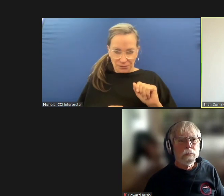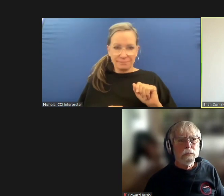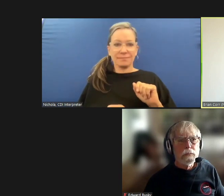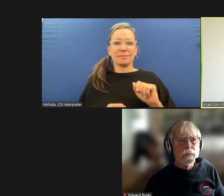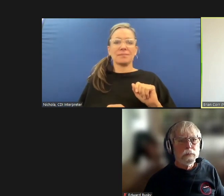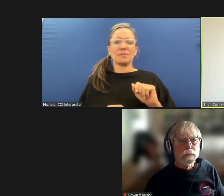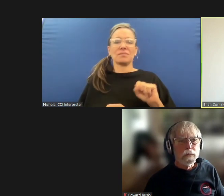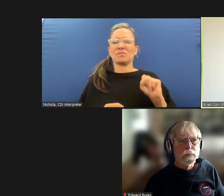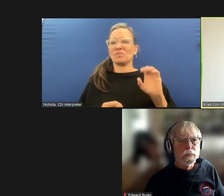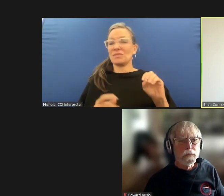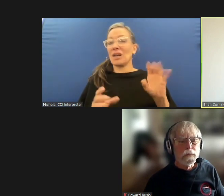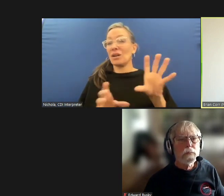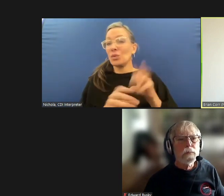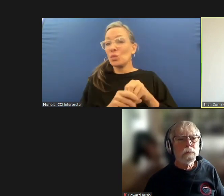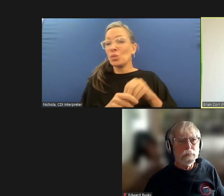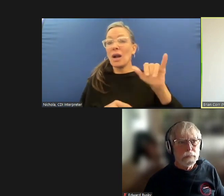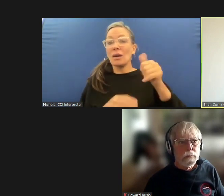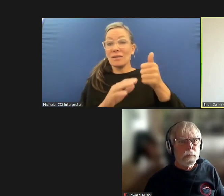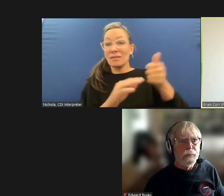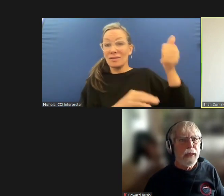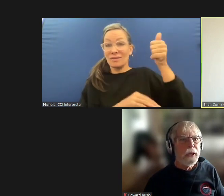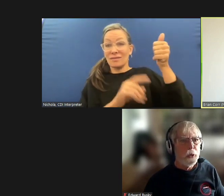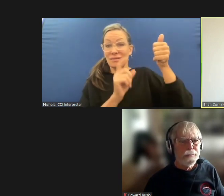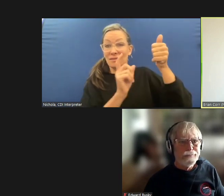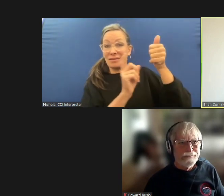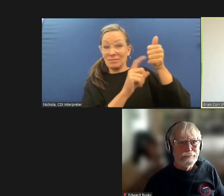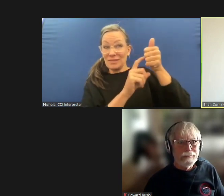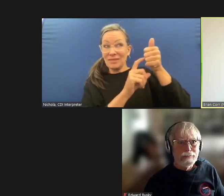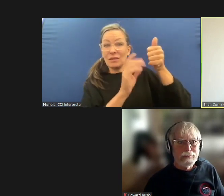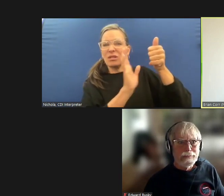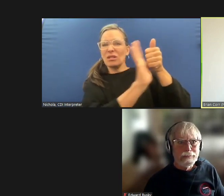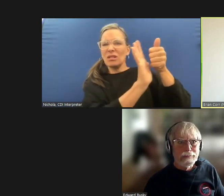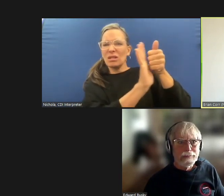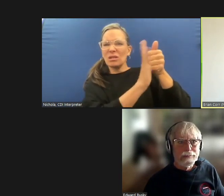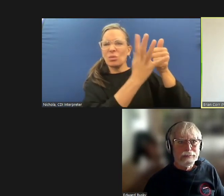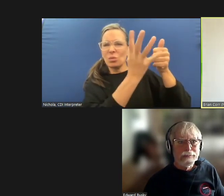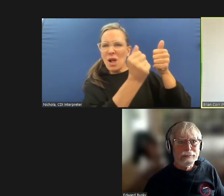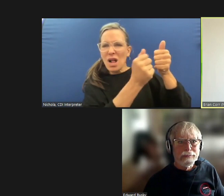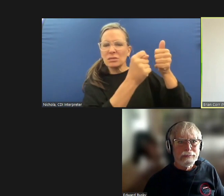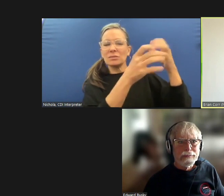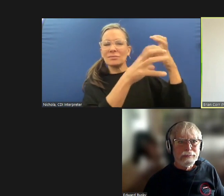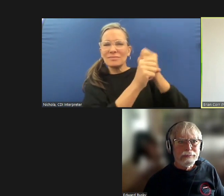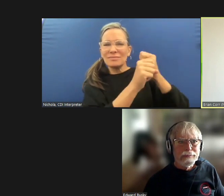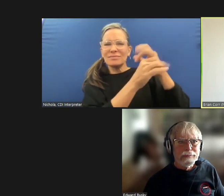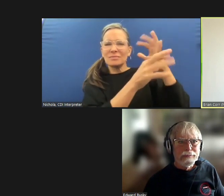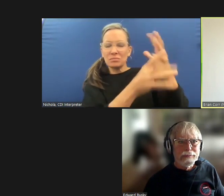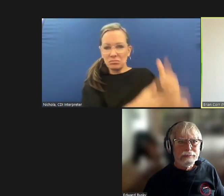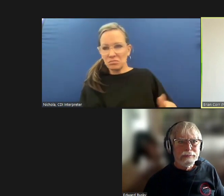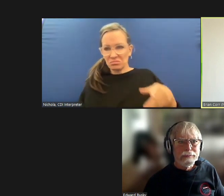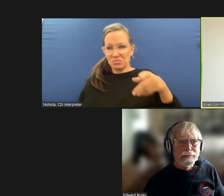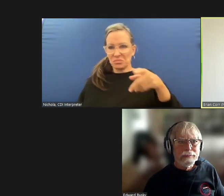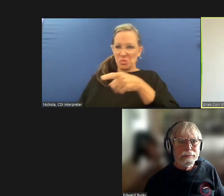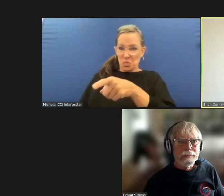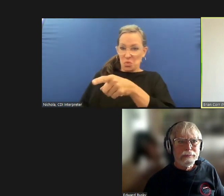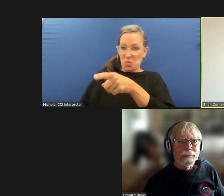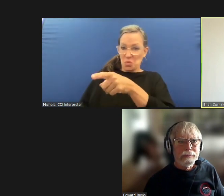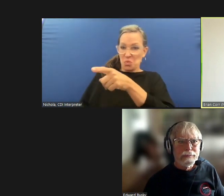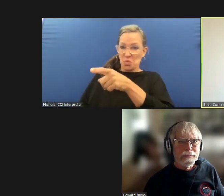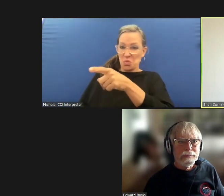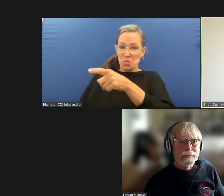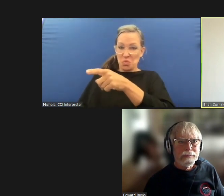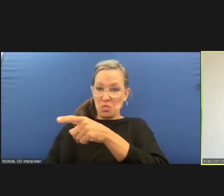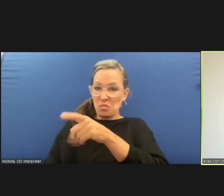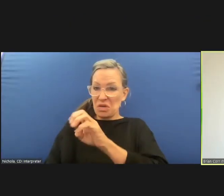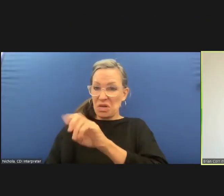these presentations to everybody all right you're in you're welcome edward thank you thank you for the question